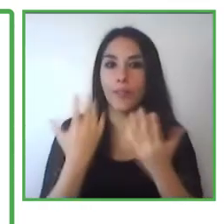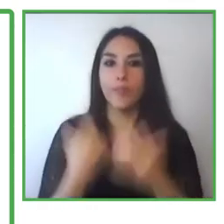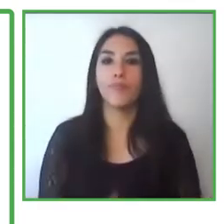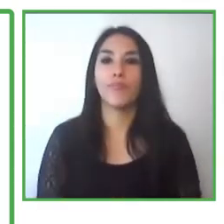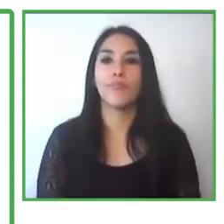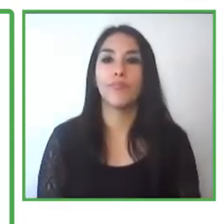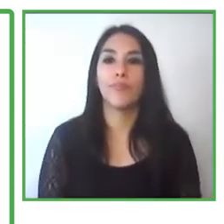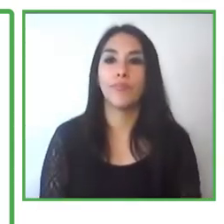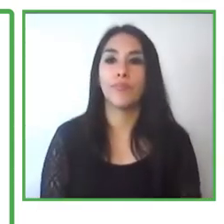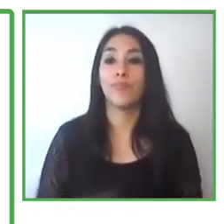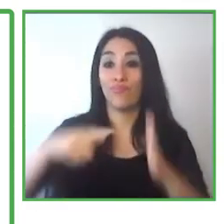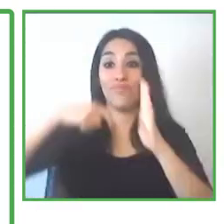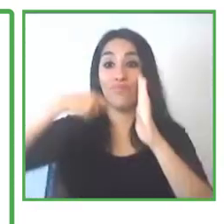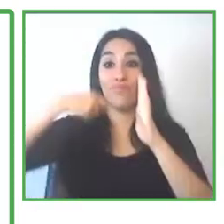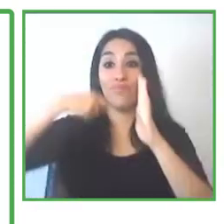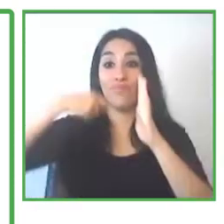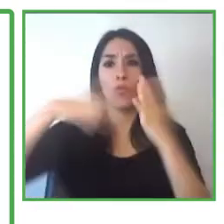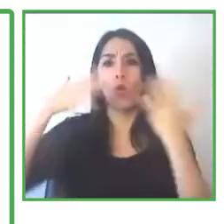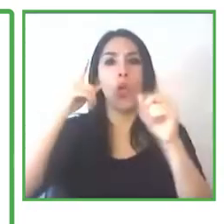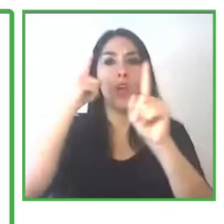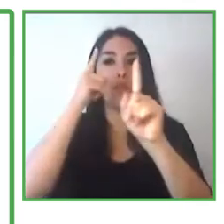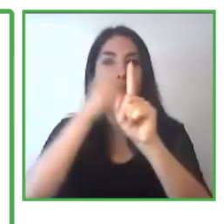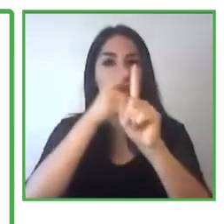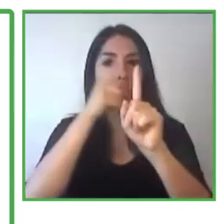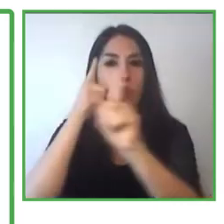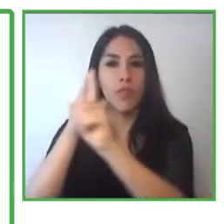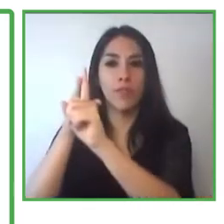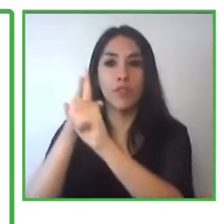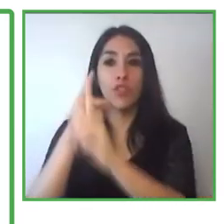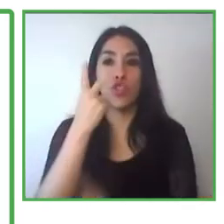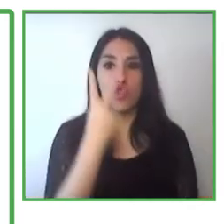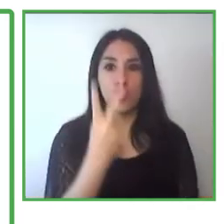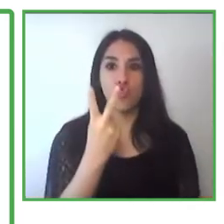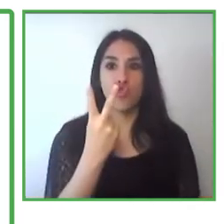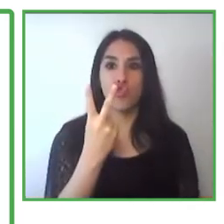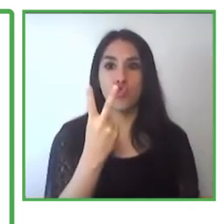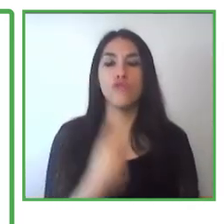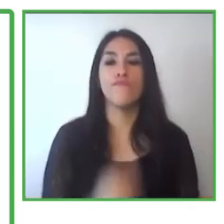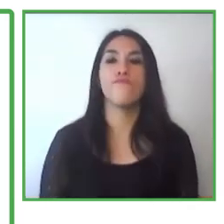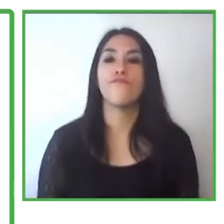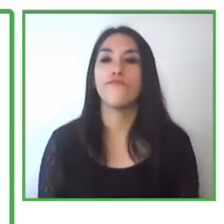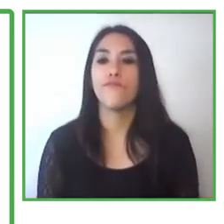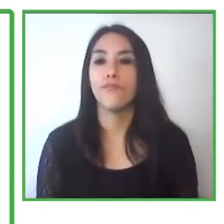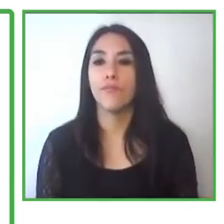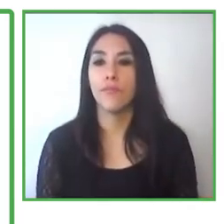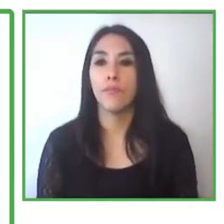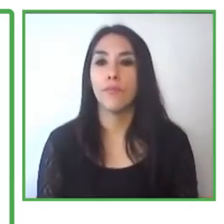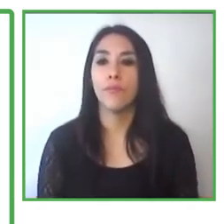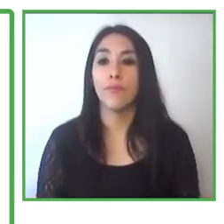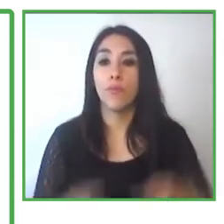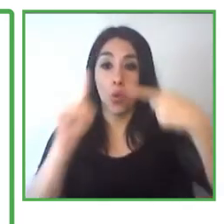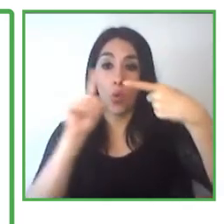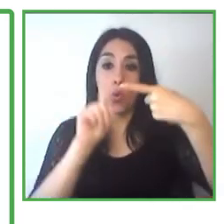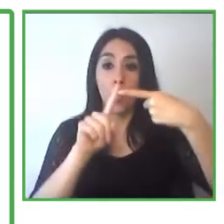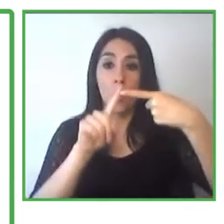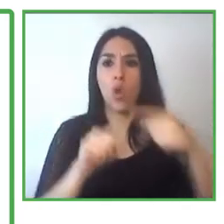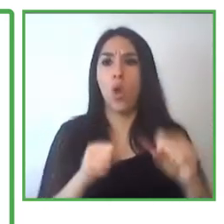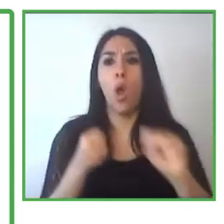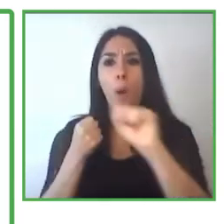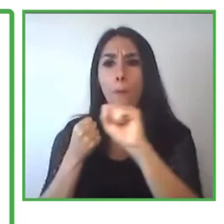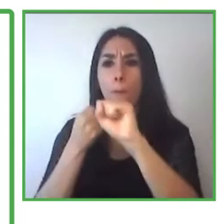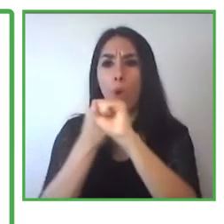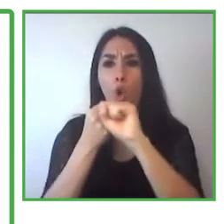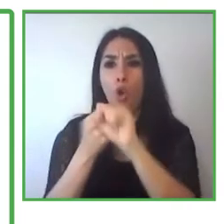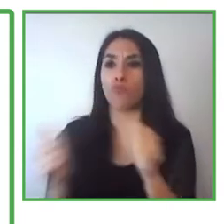The INCORPORA program has two objectives. The main one is accompanying and facilitating